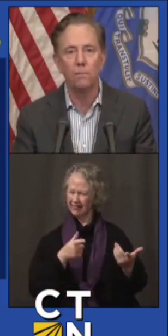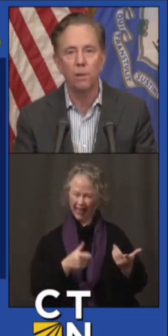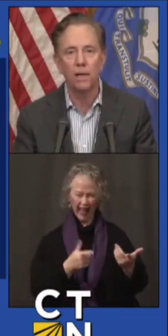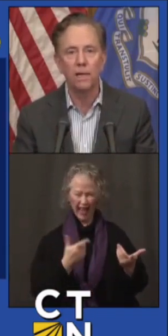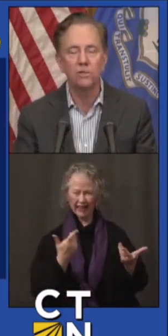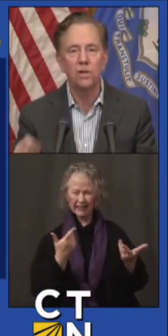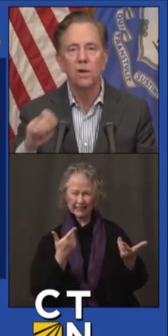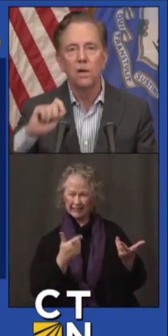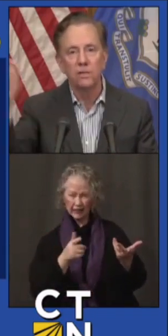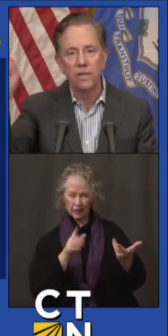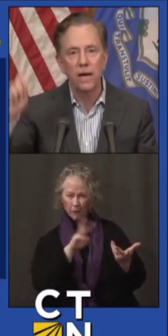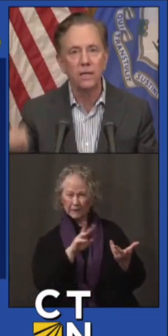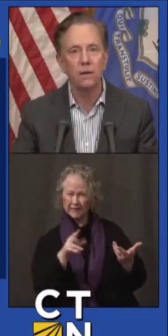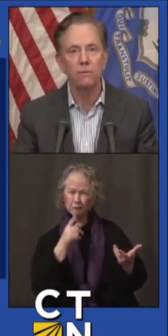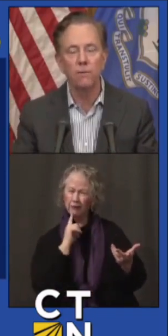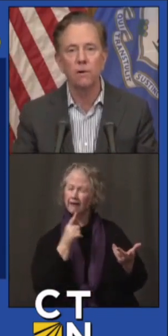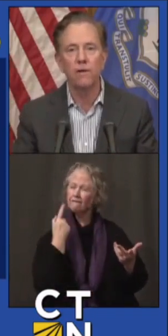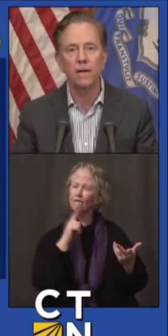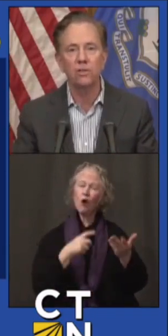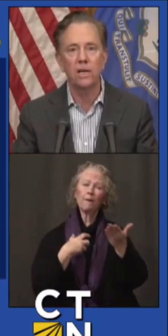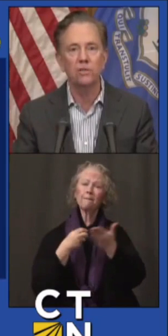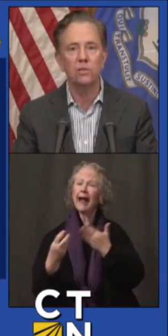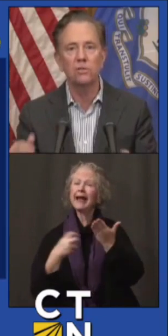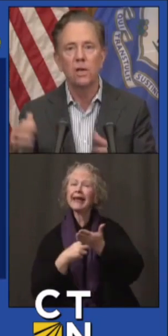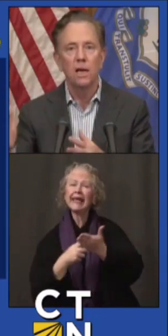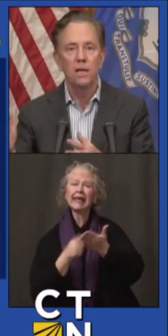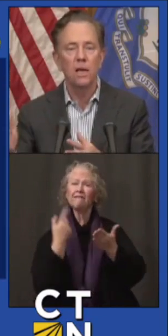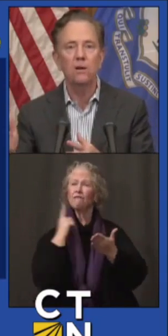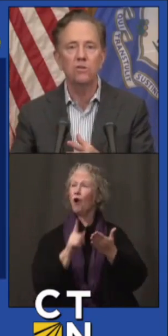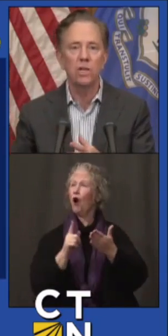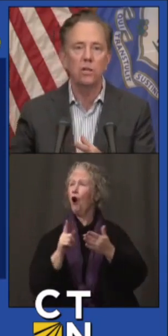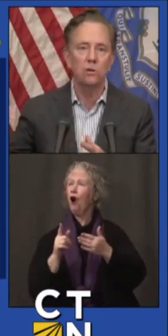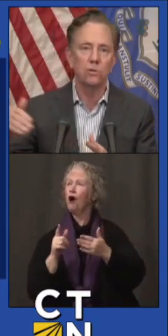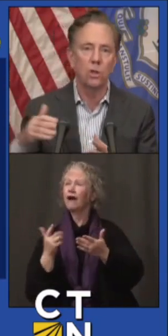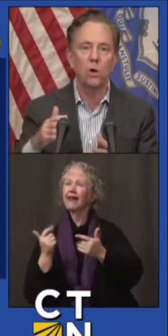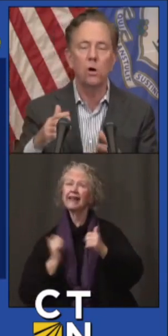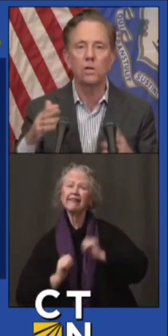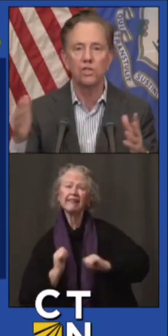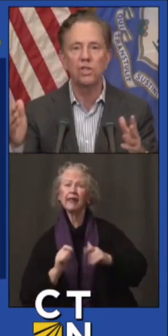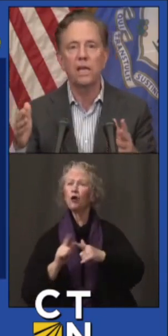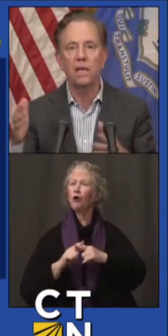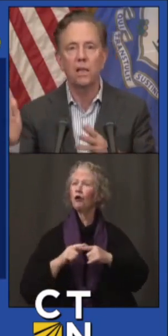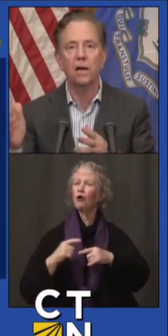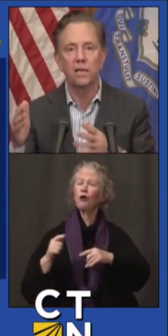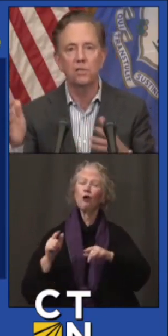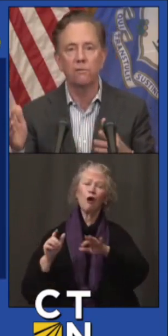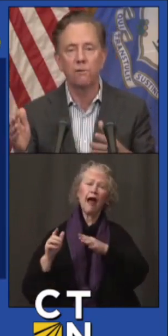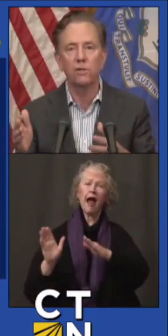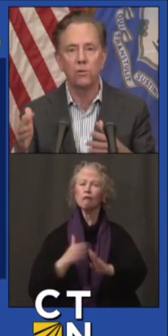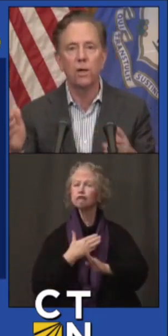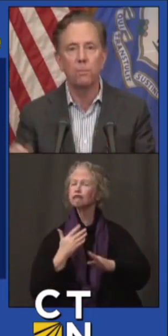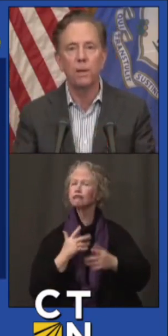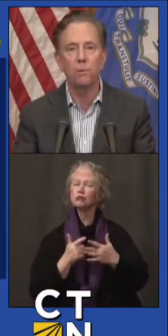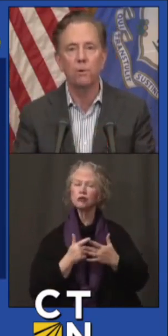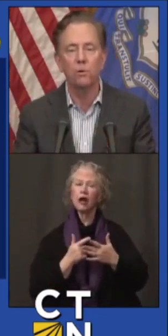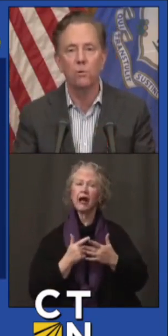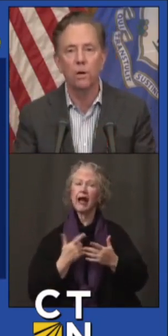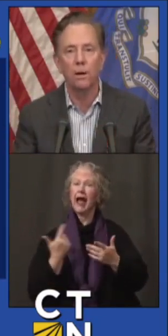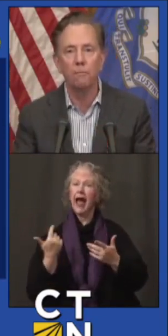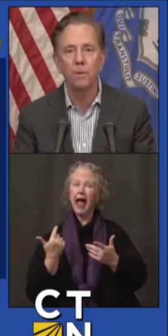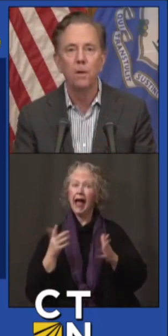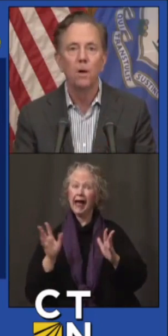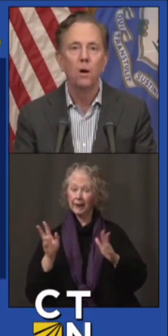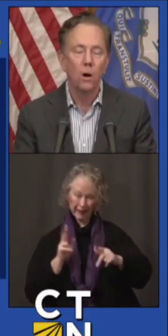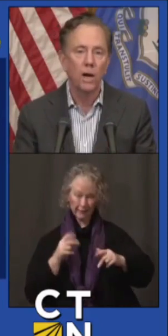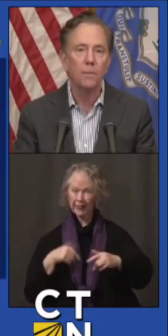Broadway plays, tack here for vaccinations. And there you've seen those long snaking lines of frustrated people who